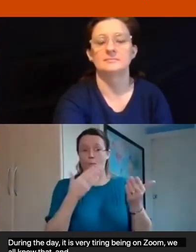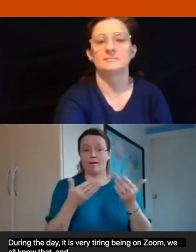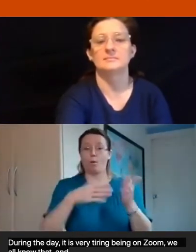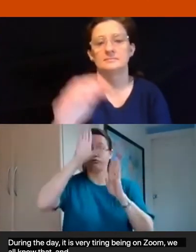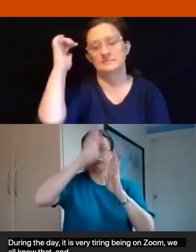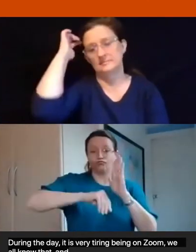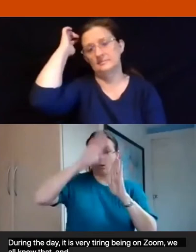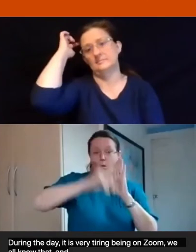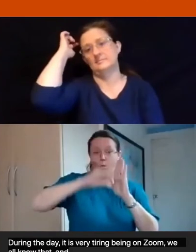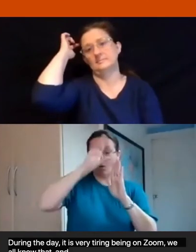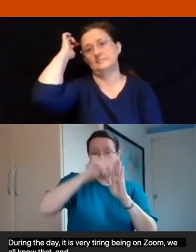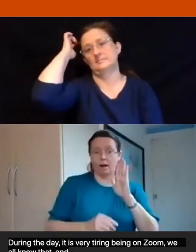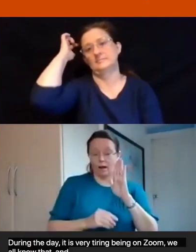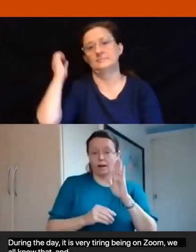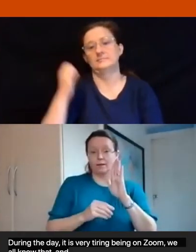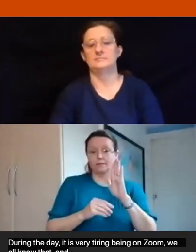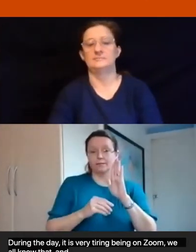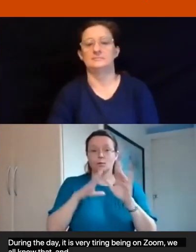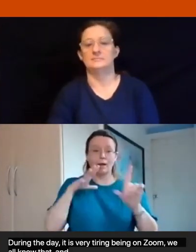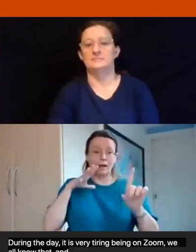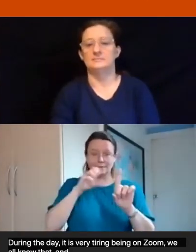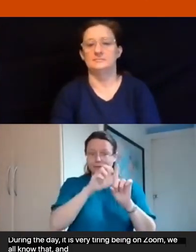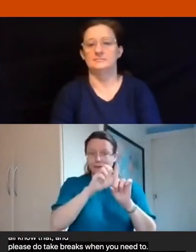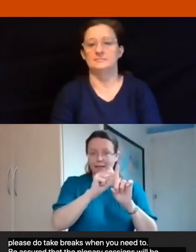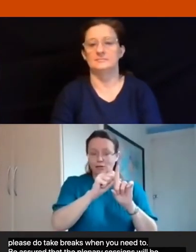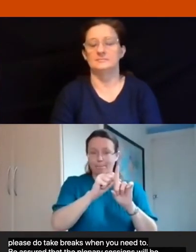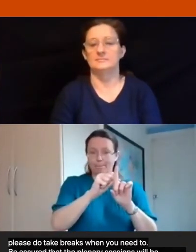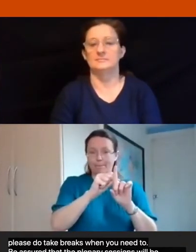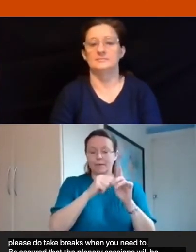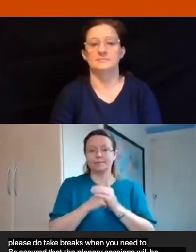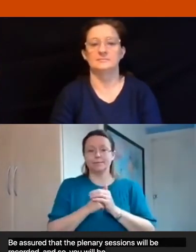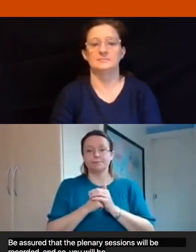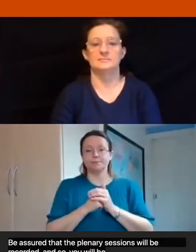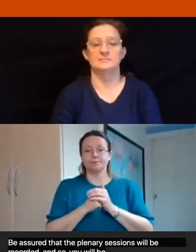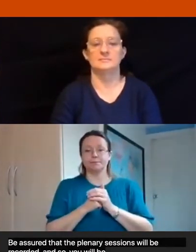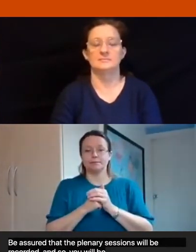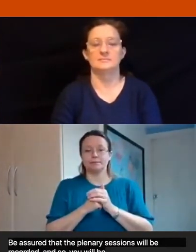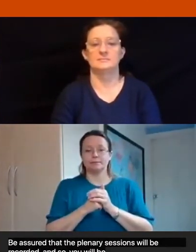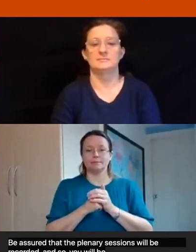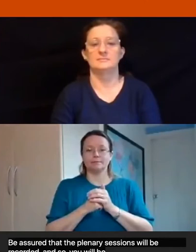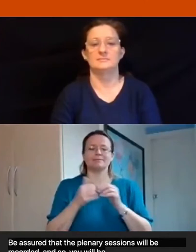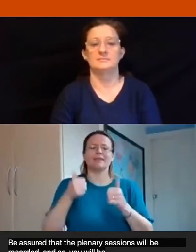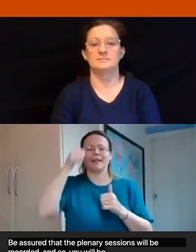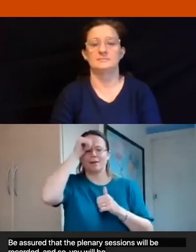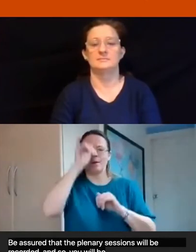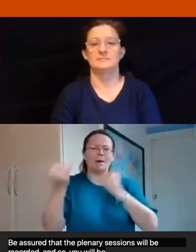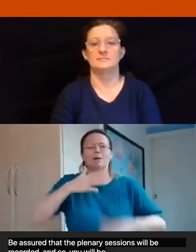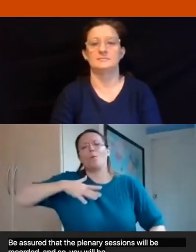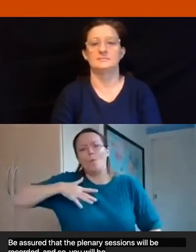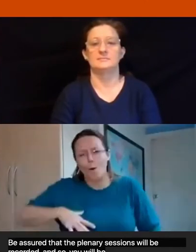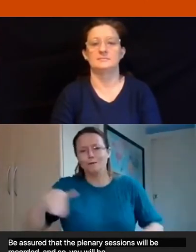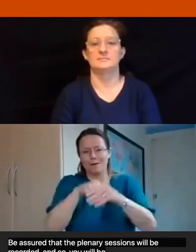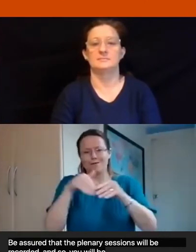recorded and so you'll be able to catch up later on i know there's nothing quite like being there but we hope that that'll